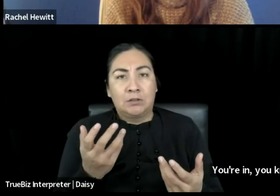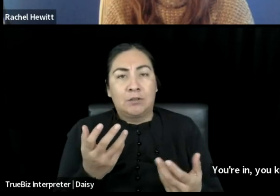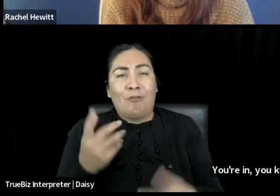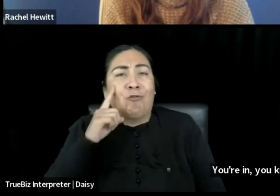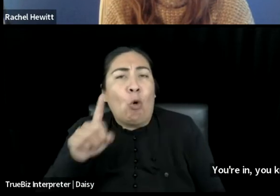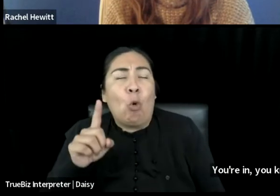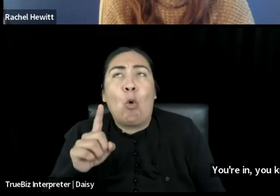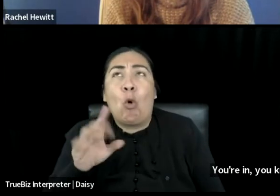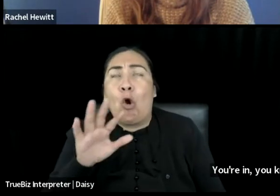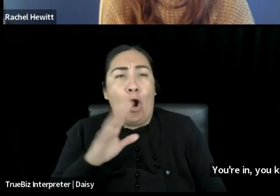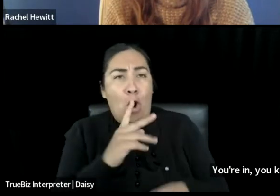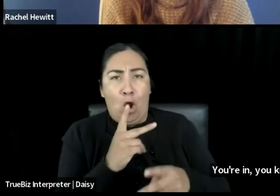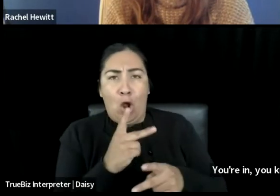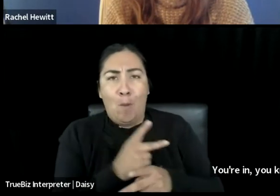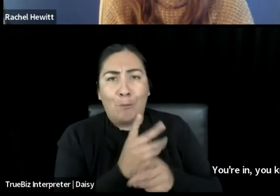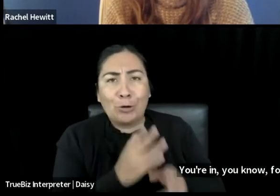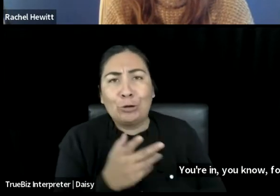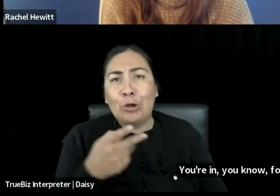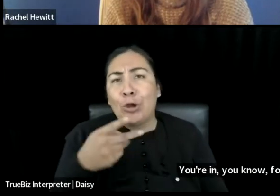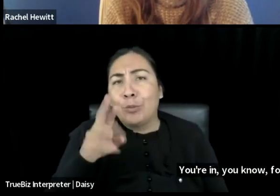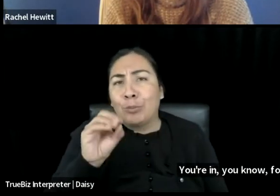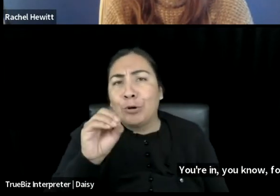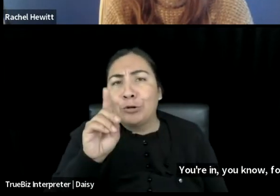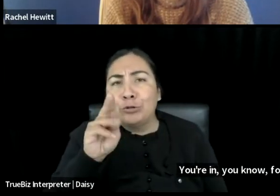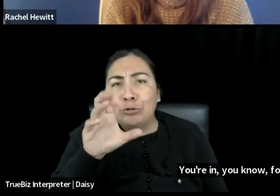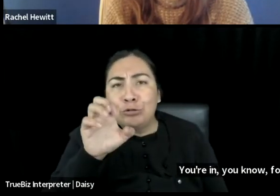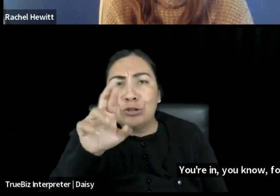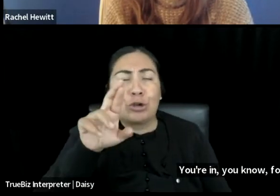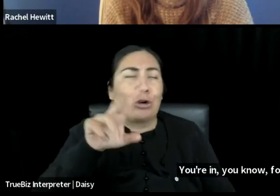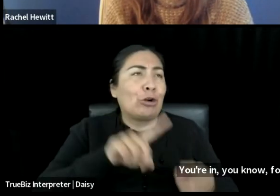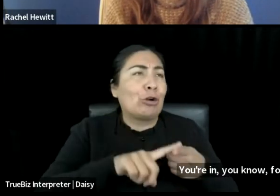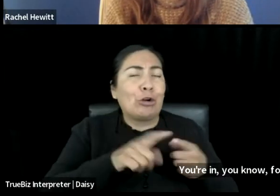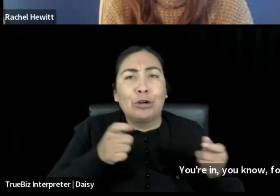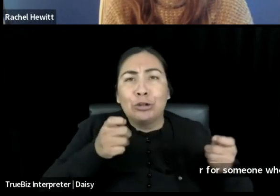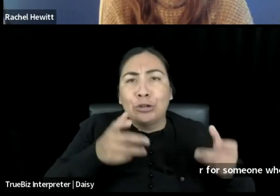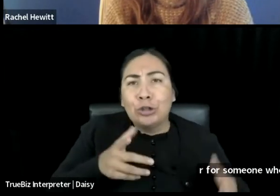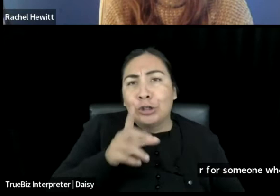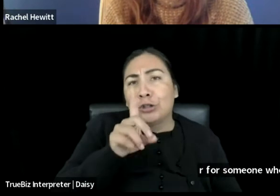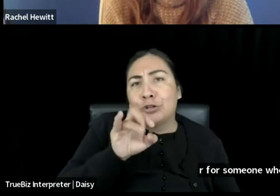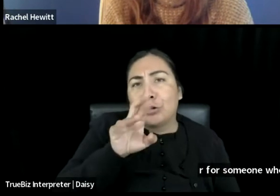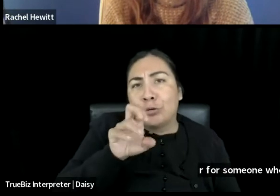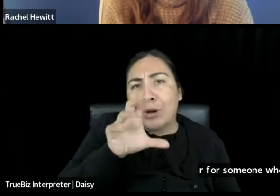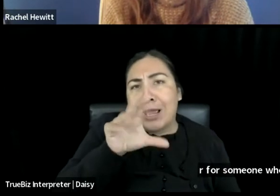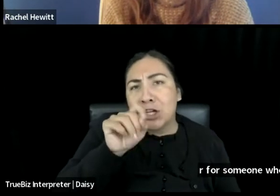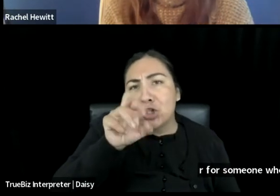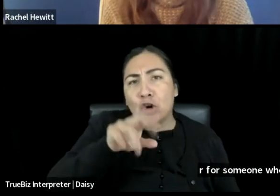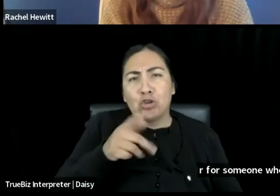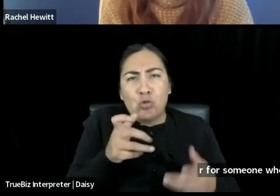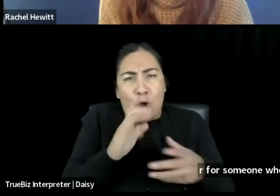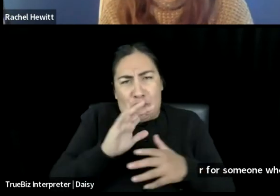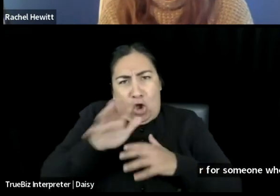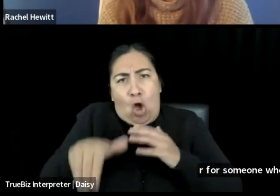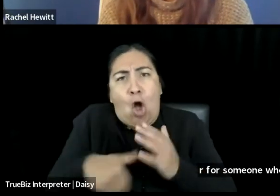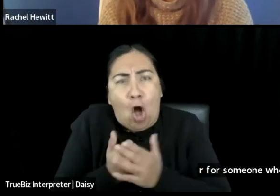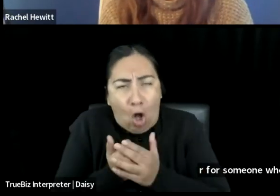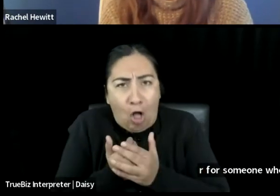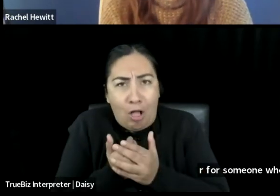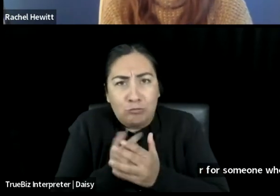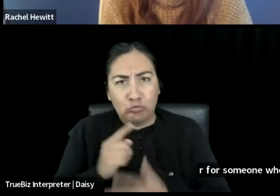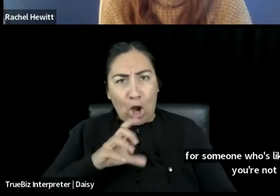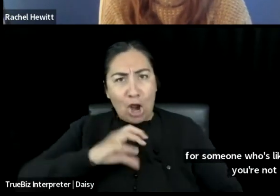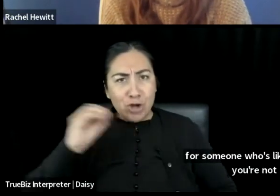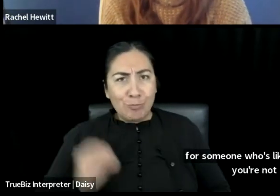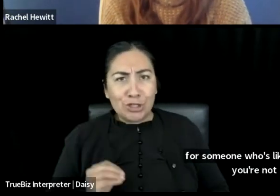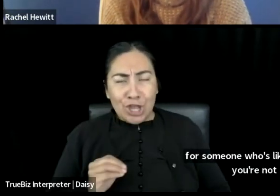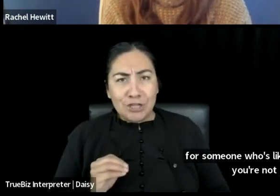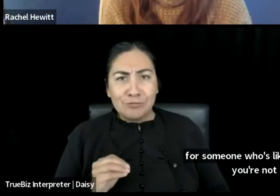a producer, for someone who's like a director, you want all of it. You're not going to get all of it. You're not going